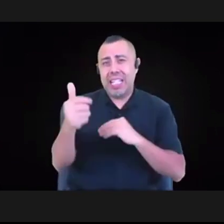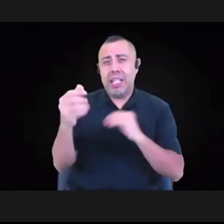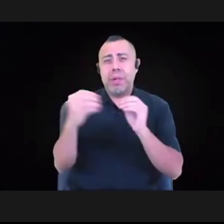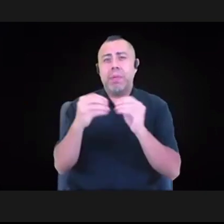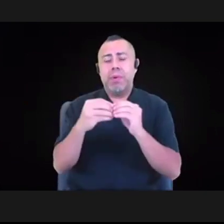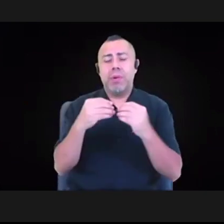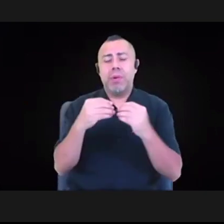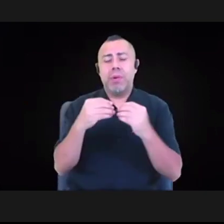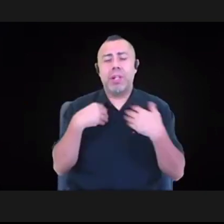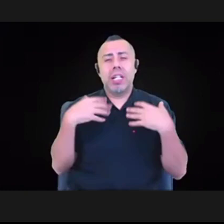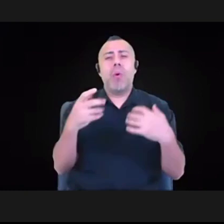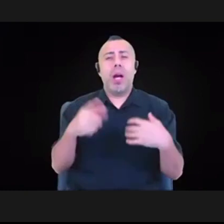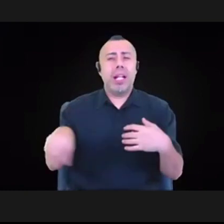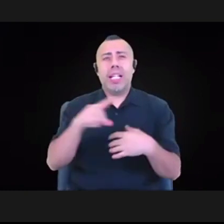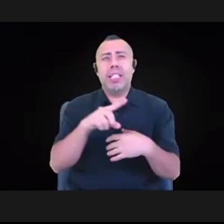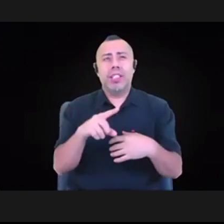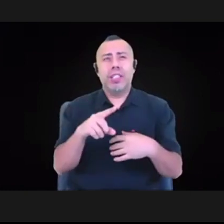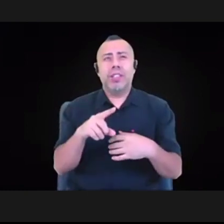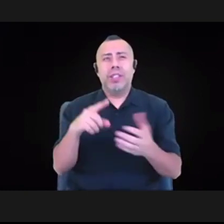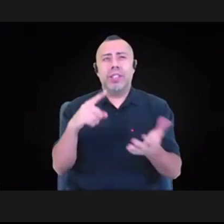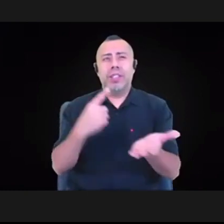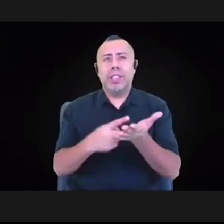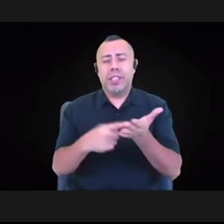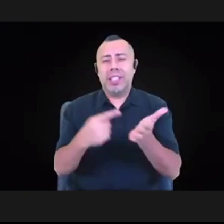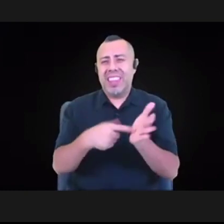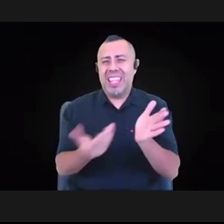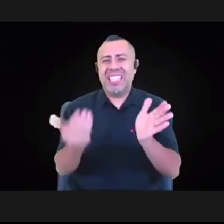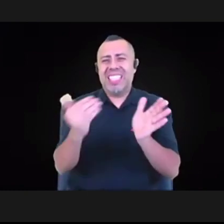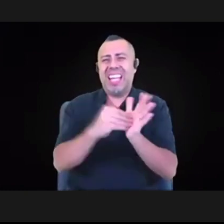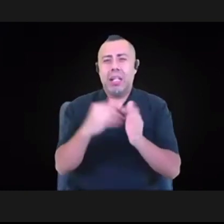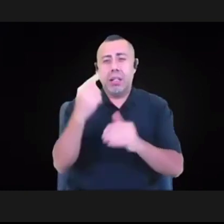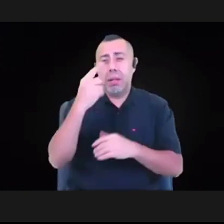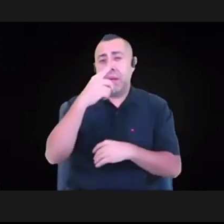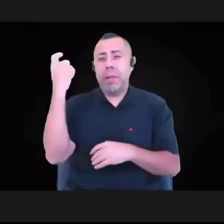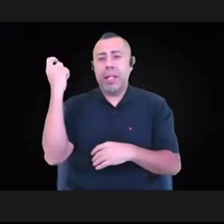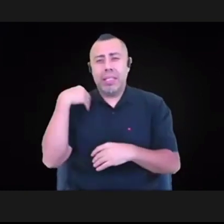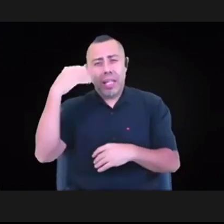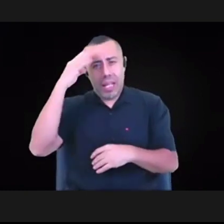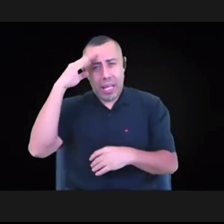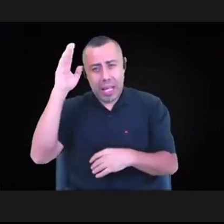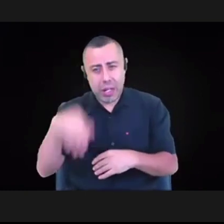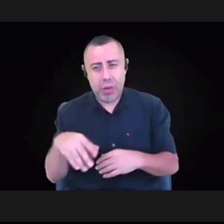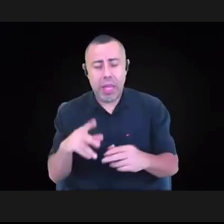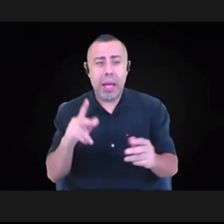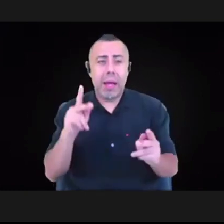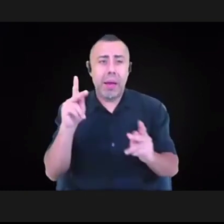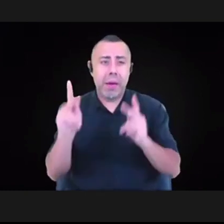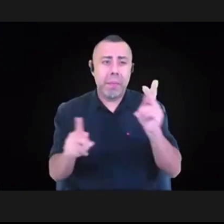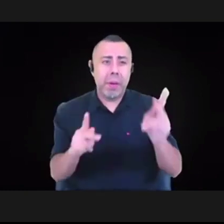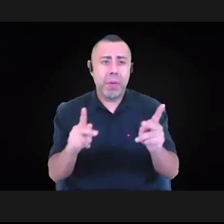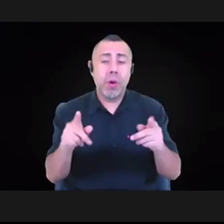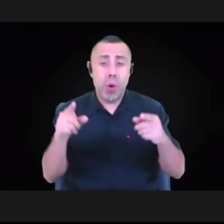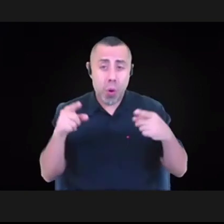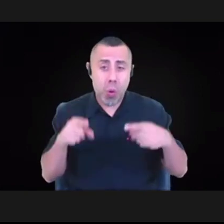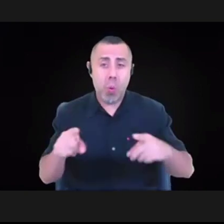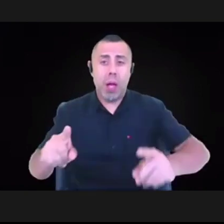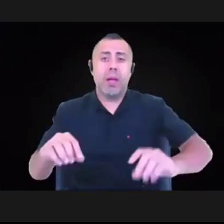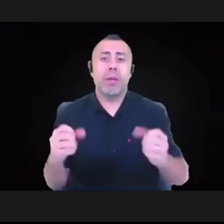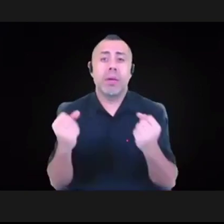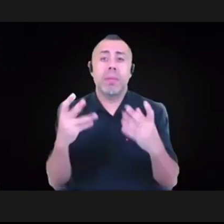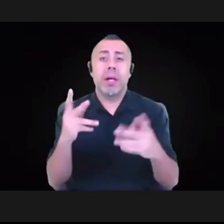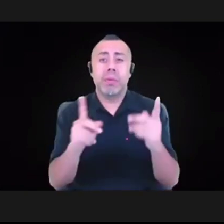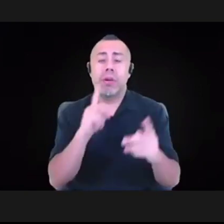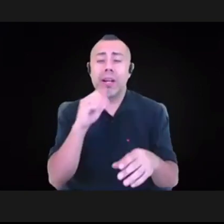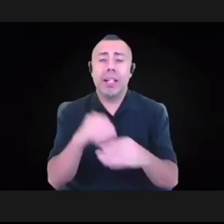because, um, know folks are, are still while, while many people are in recovery phase,